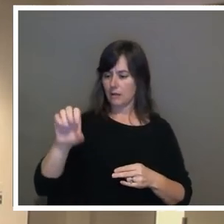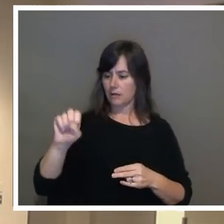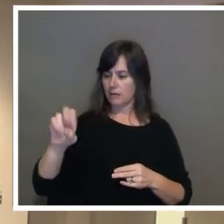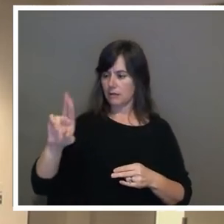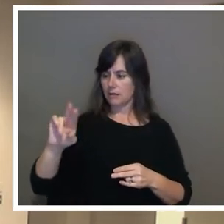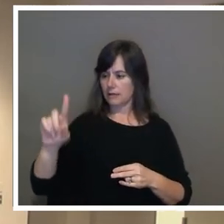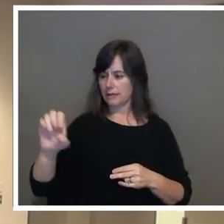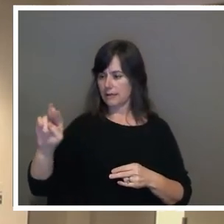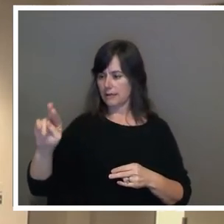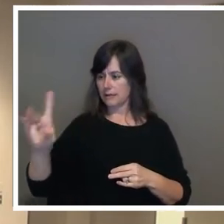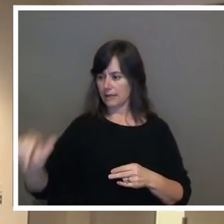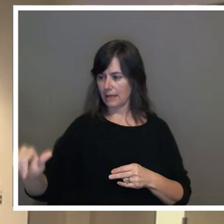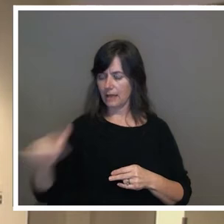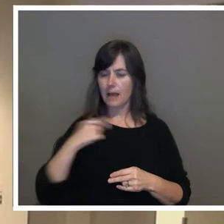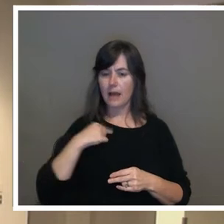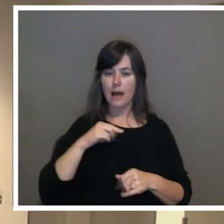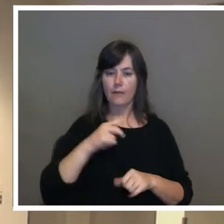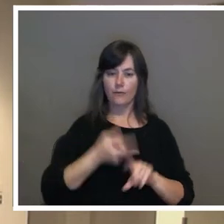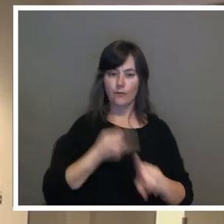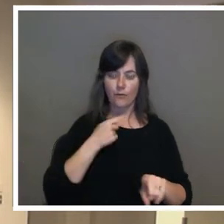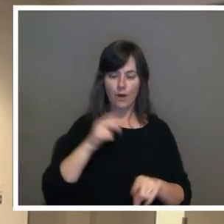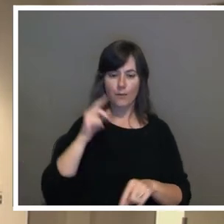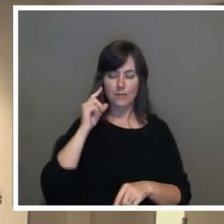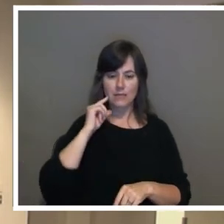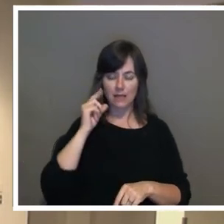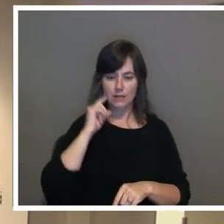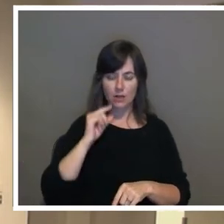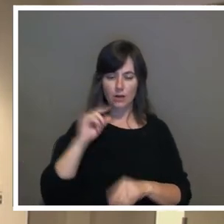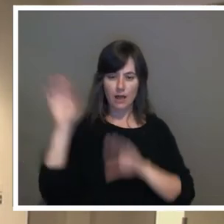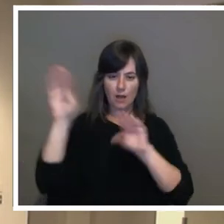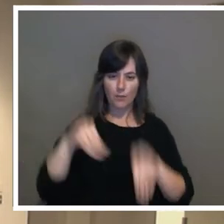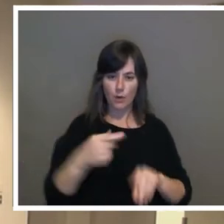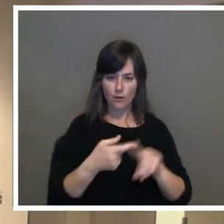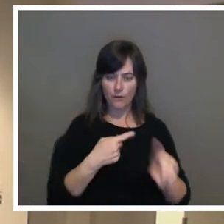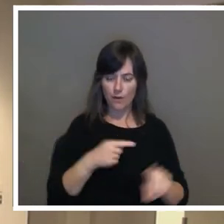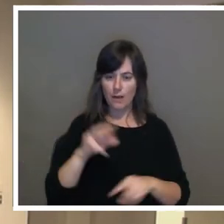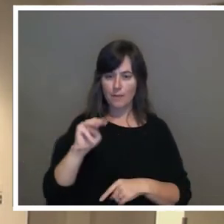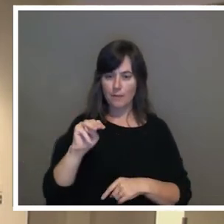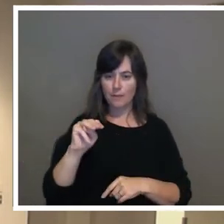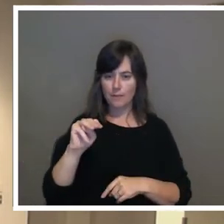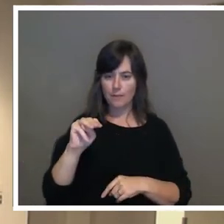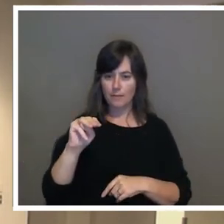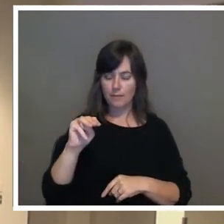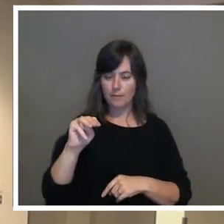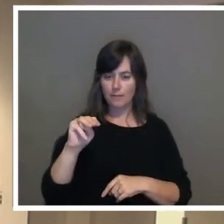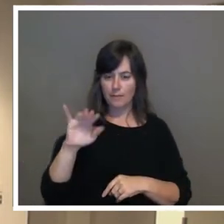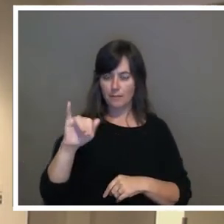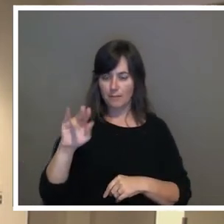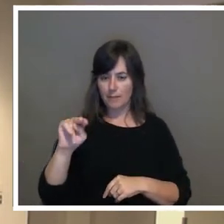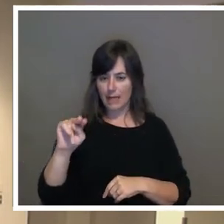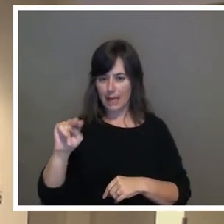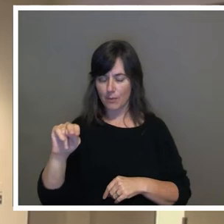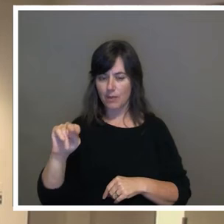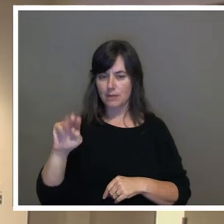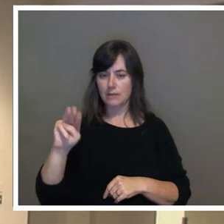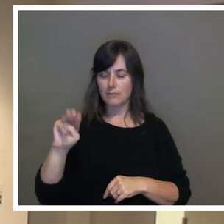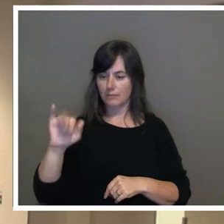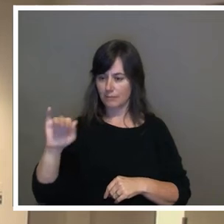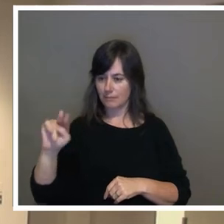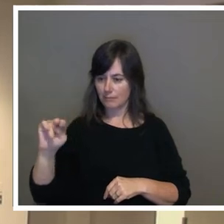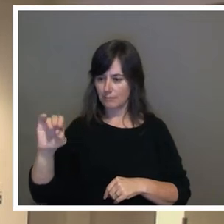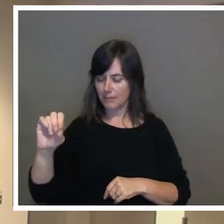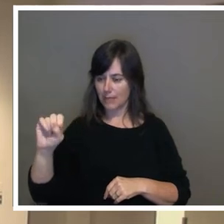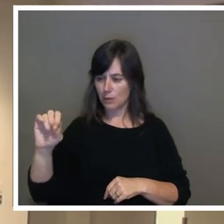native San Antonio that moved down here from Minneapolis, Minnesota. Everybody knows that's a very cold, cold place. At one